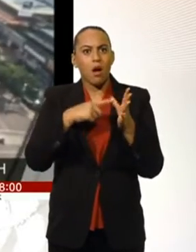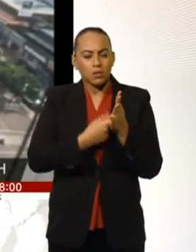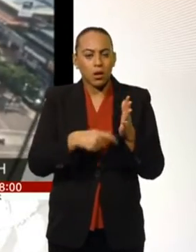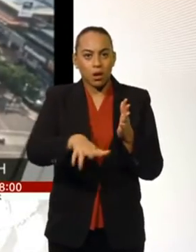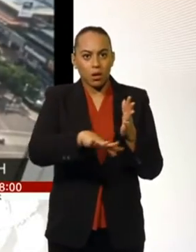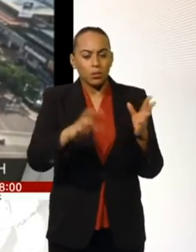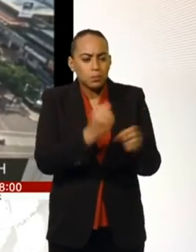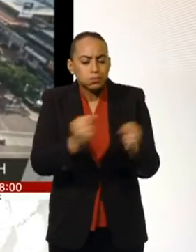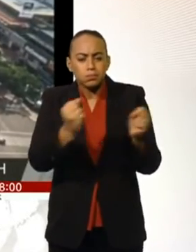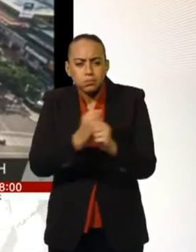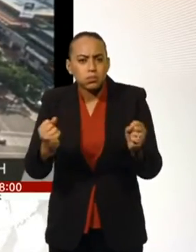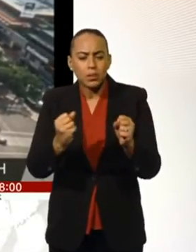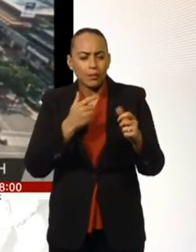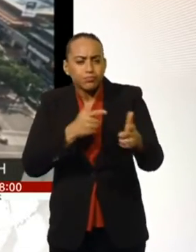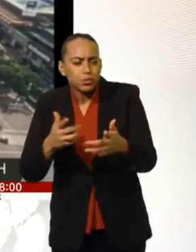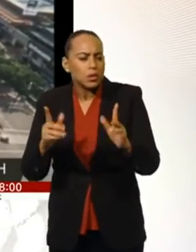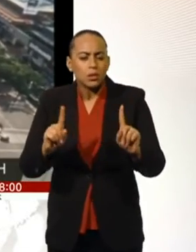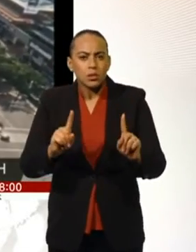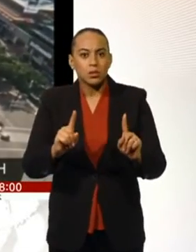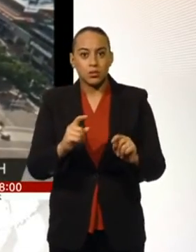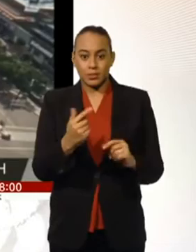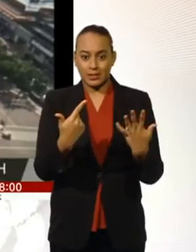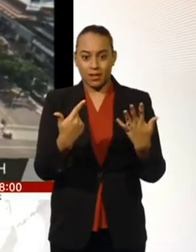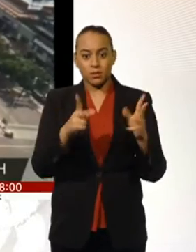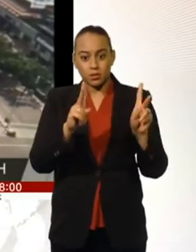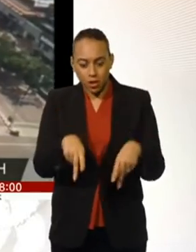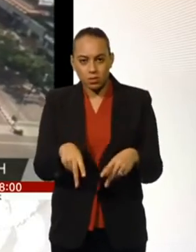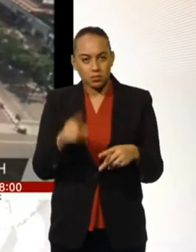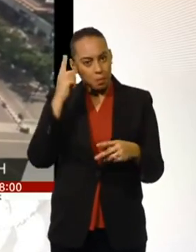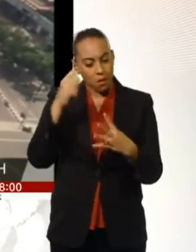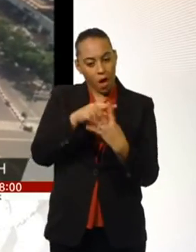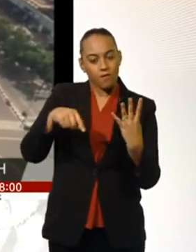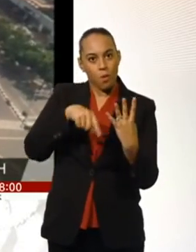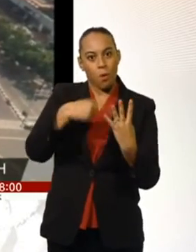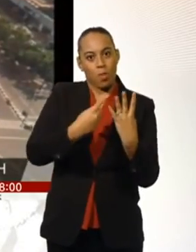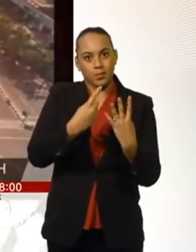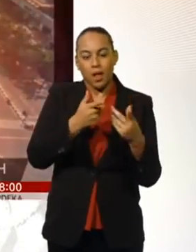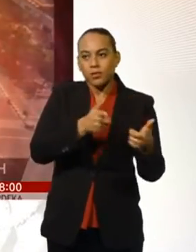seven people are dead, including four attackers, as the explosions target the city centre.